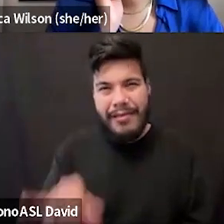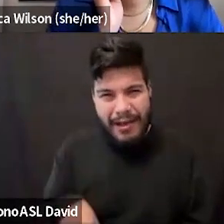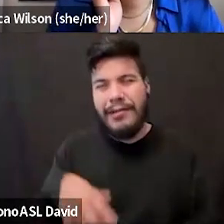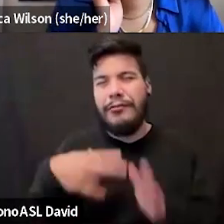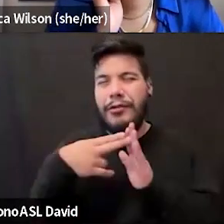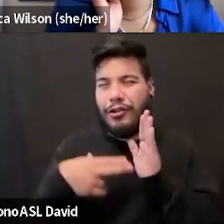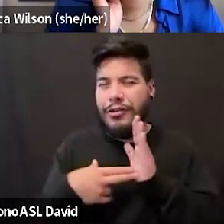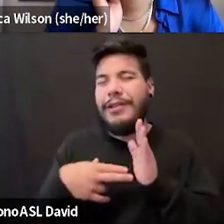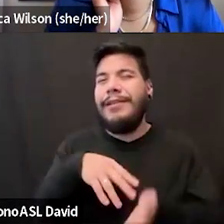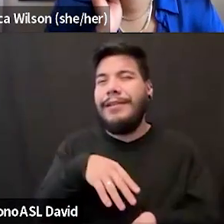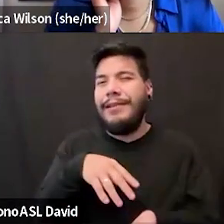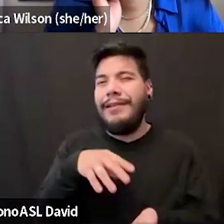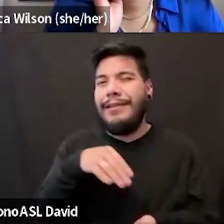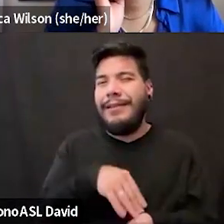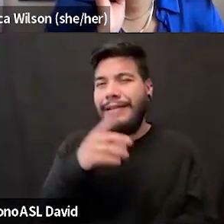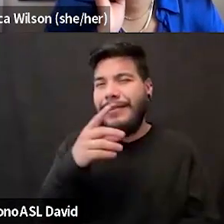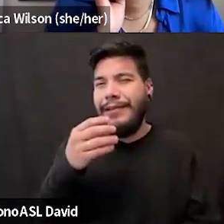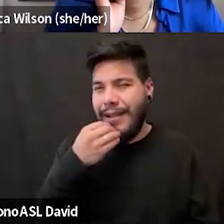after my name.